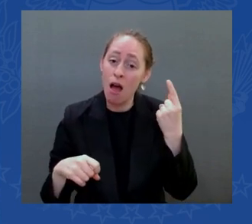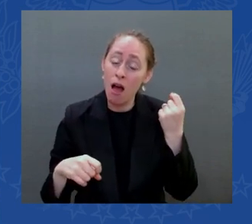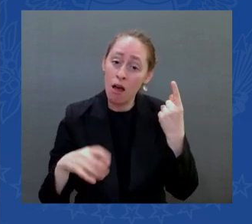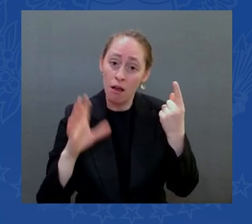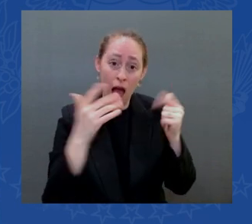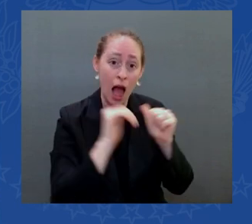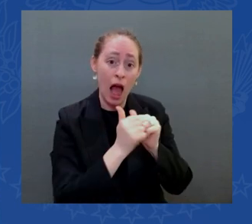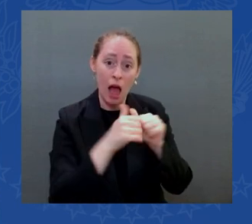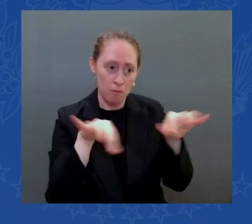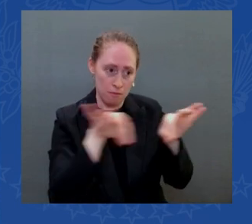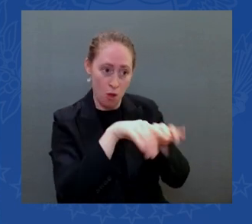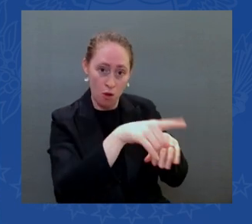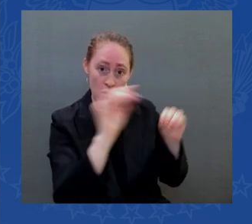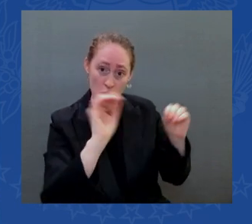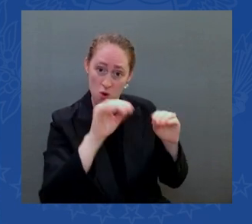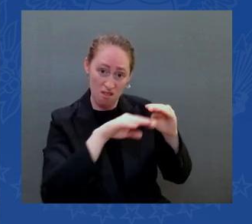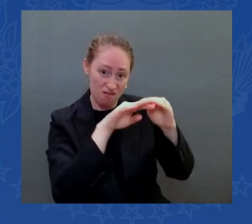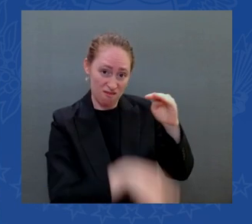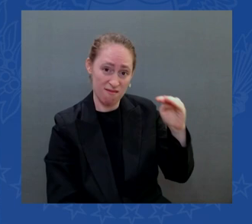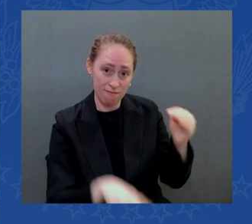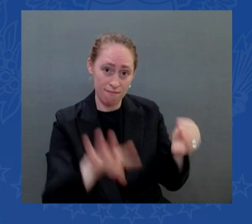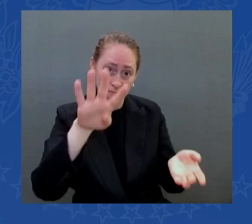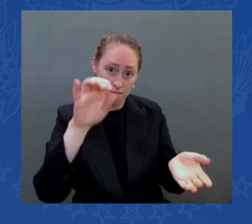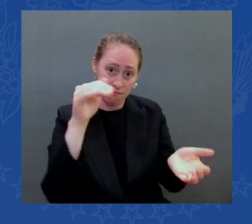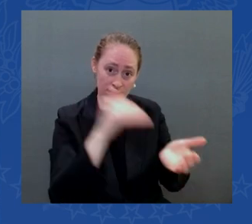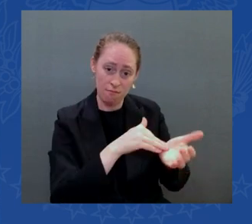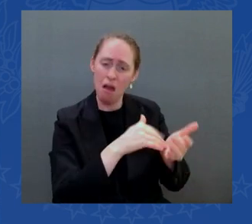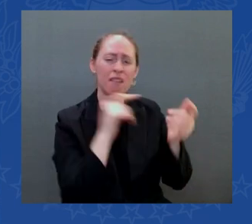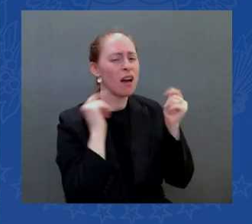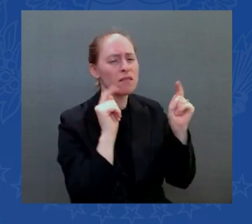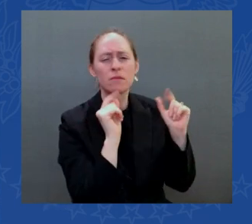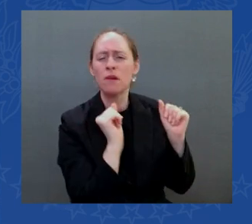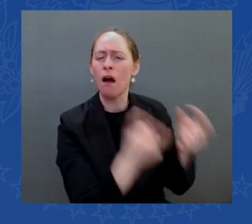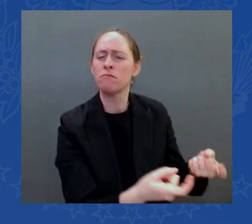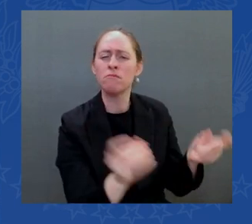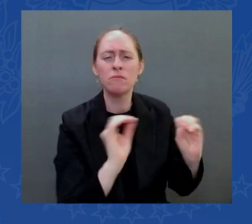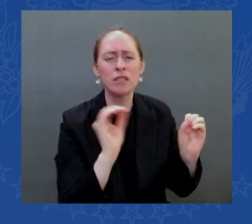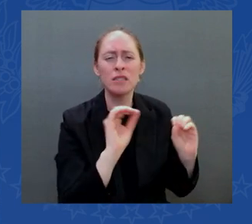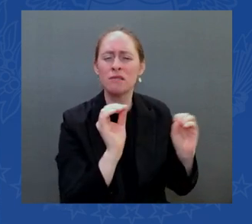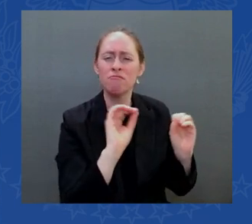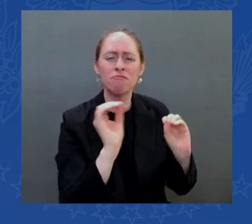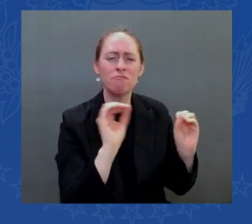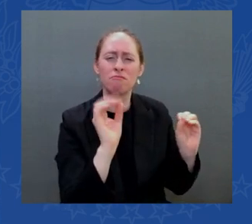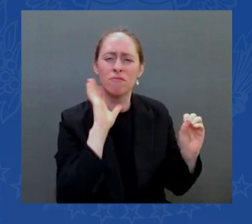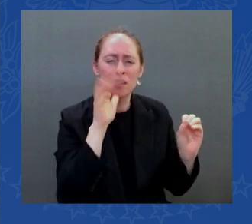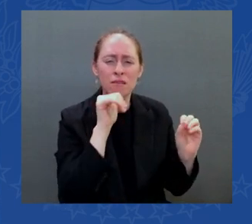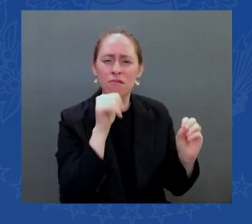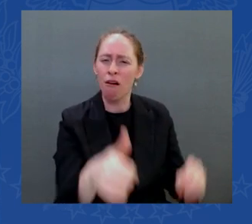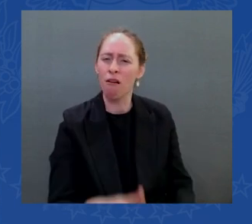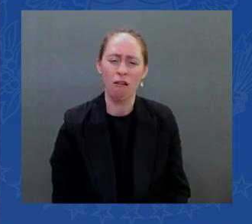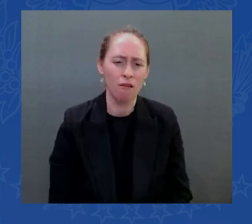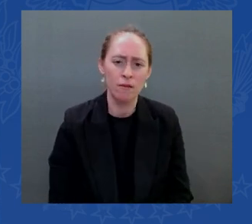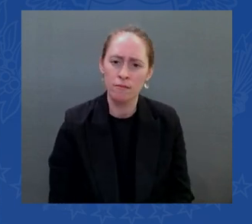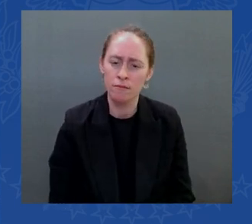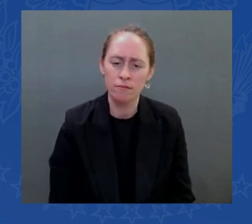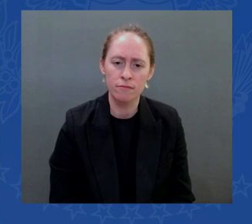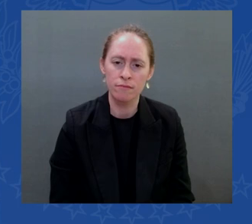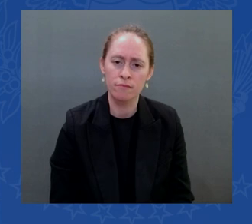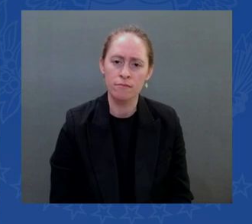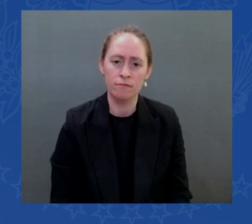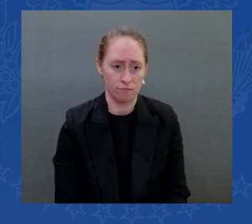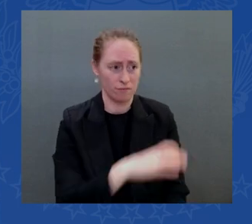it's the best way congress can address inflation right now and folks look the fact is that